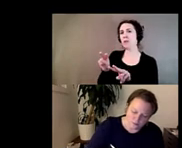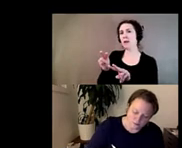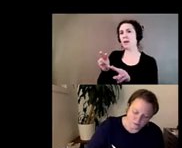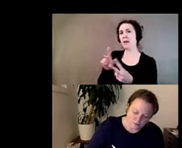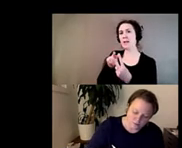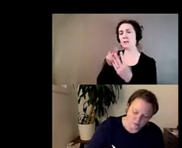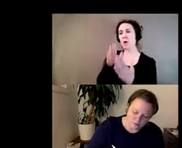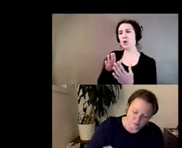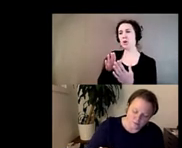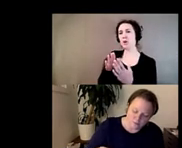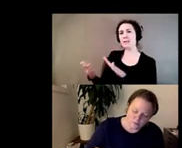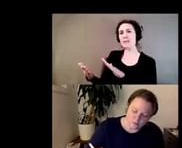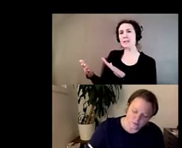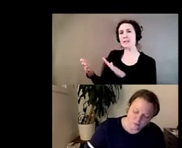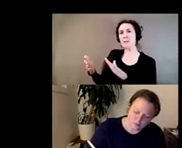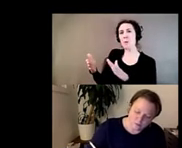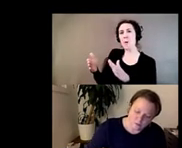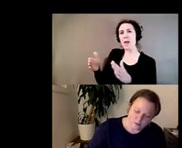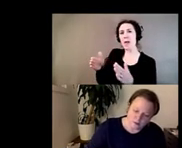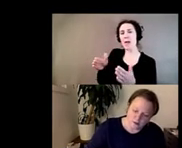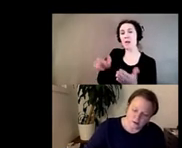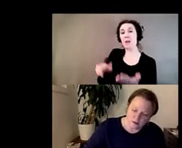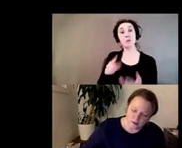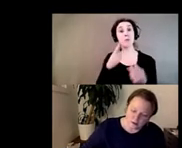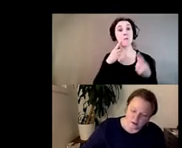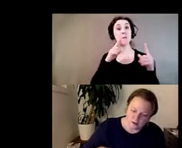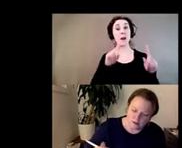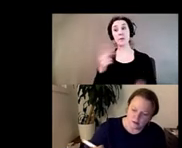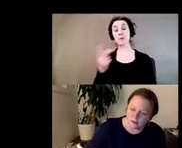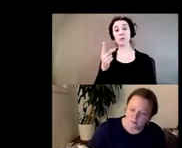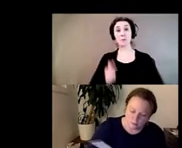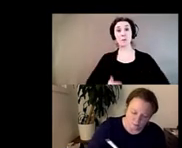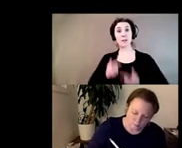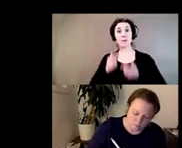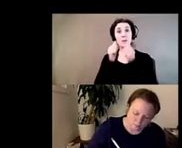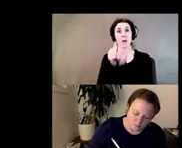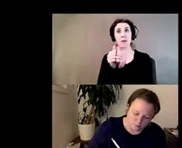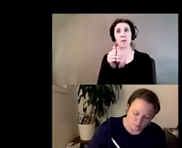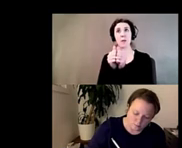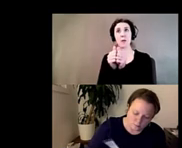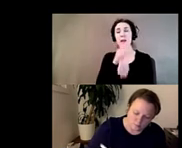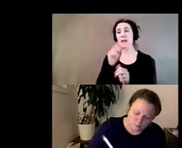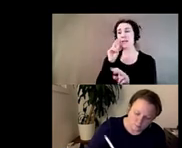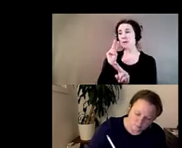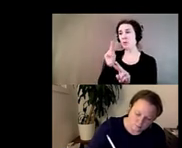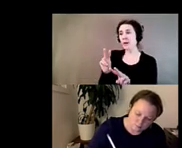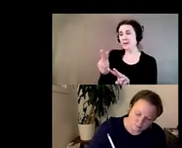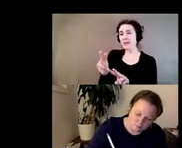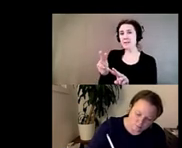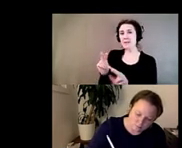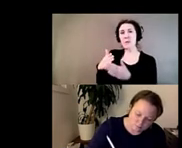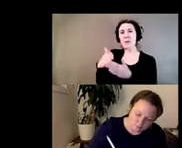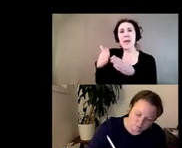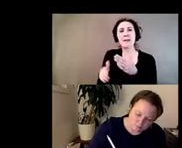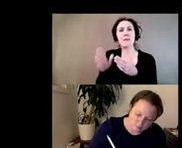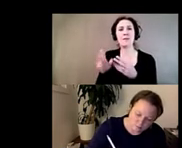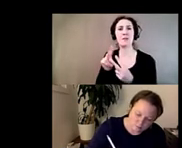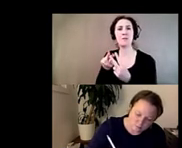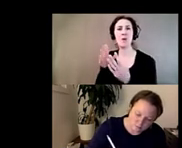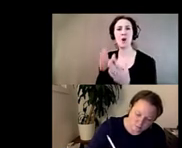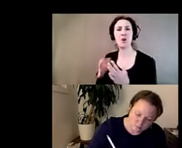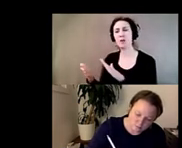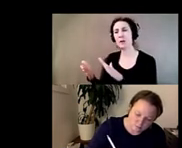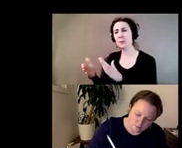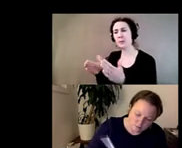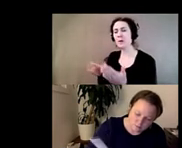they finally got to live in the same place and he witnessed the end of his partner and um there's something so totally extraordinary about the